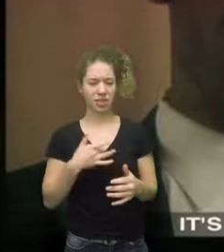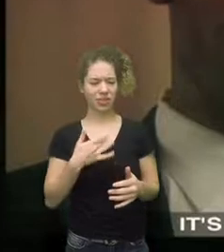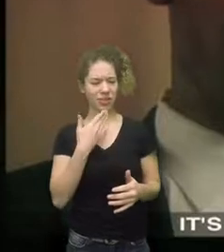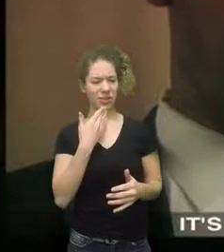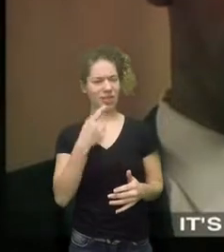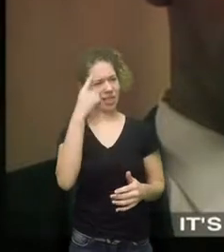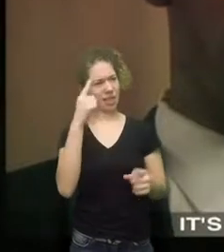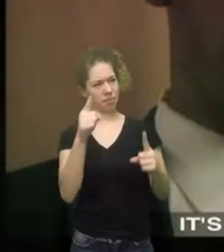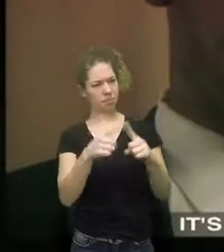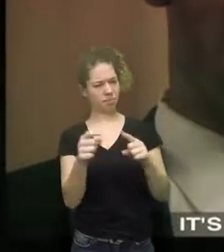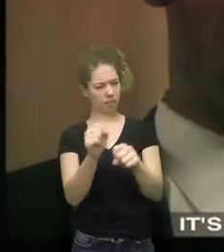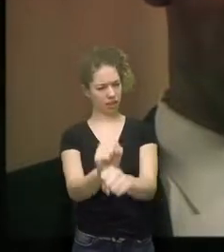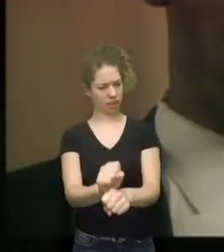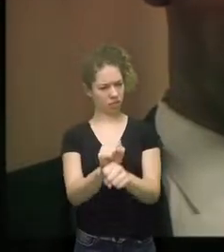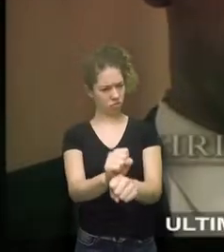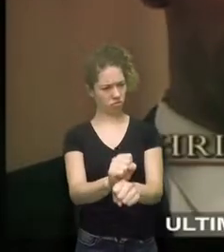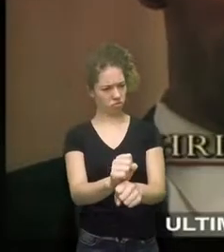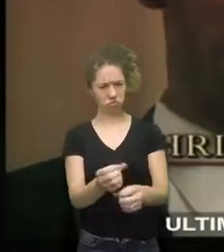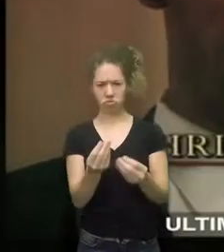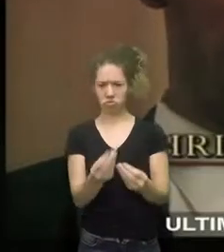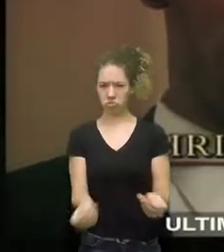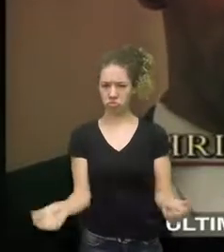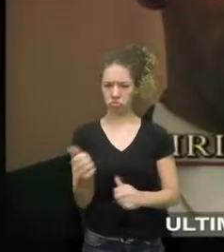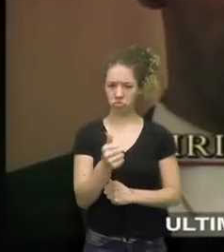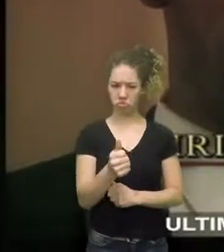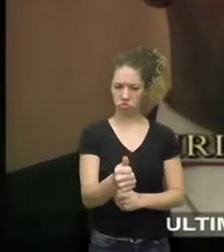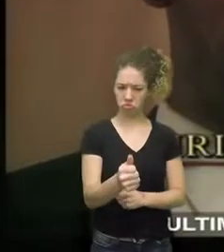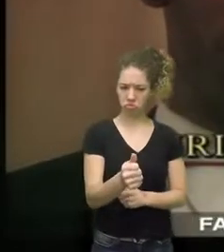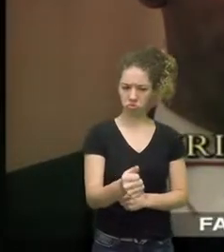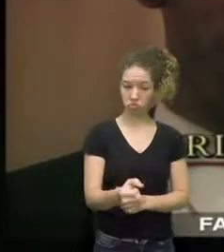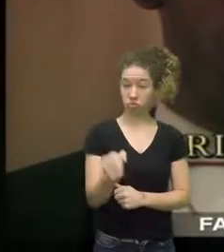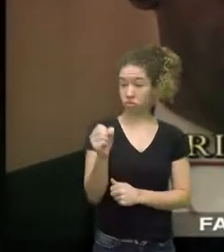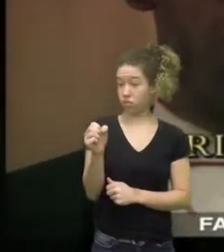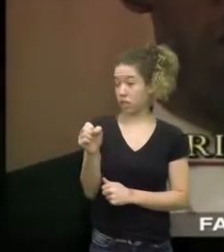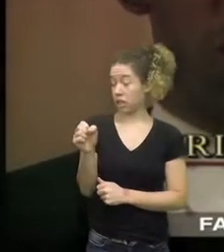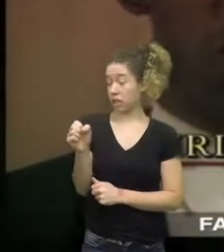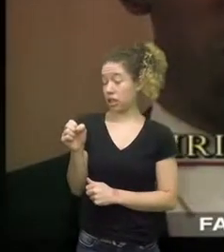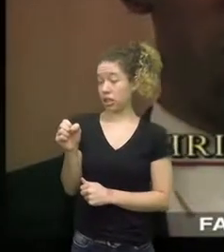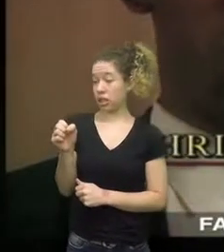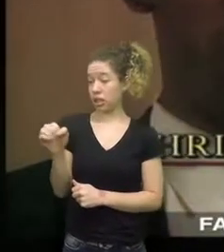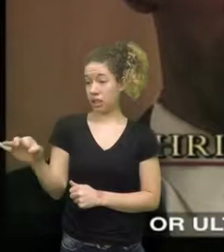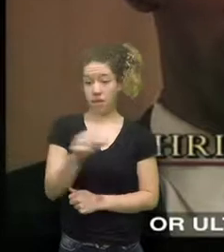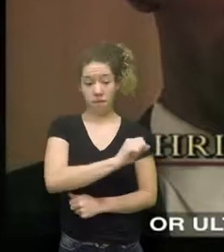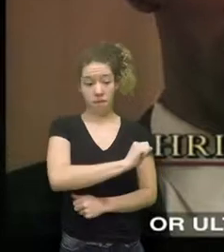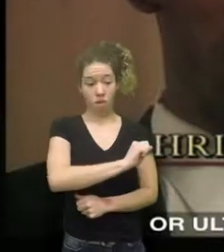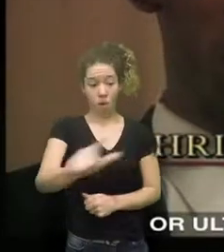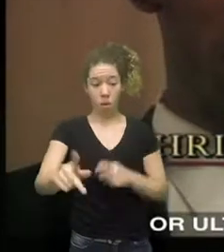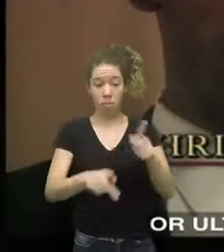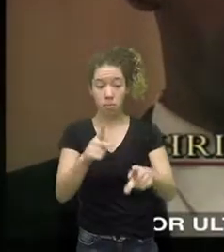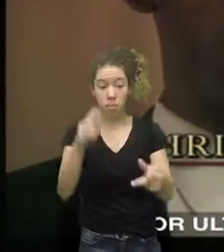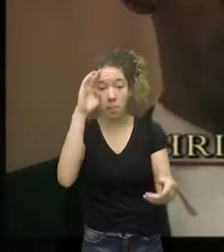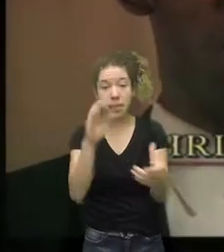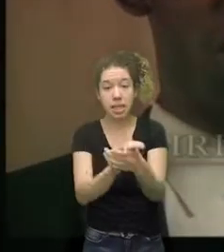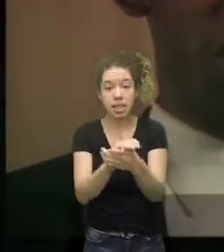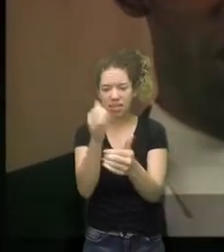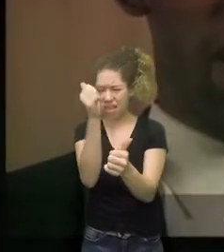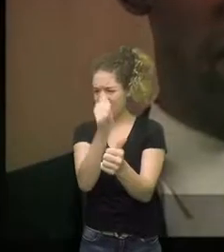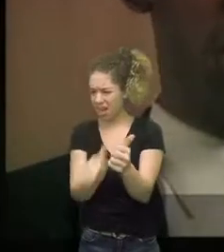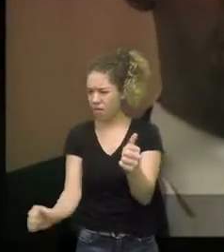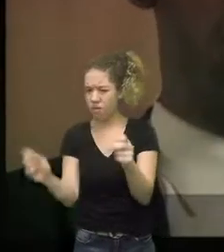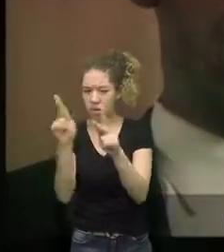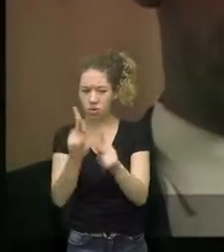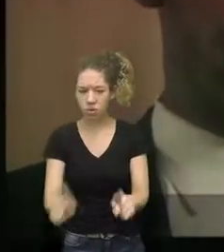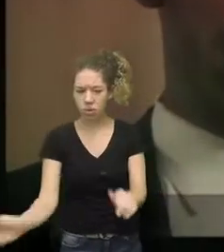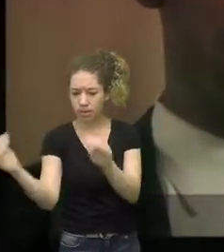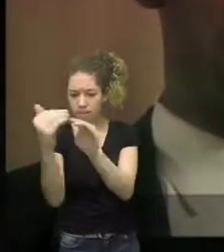It's comforting to think that ultimately slavery would have fallen on its own accord or ultimately people would have seen the